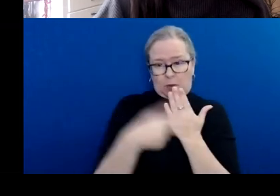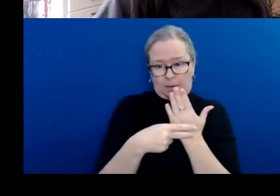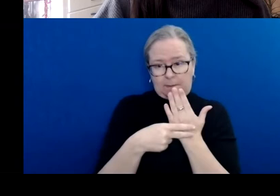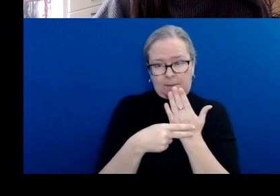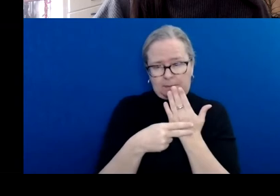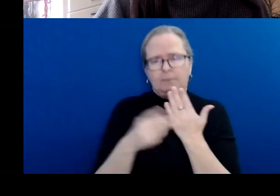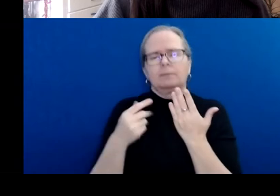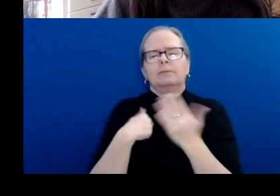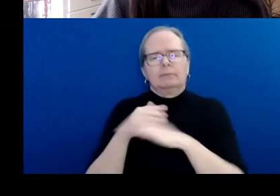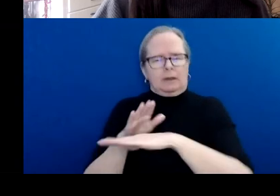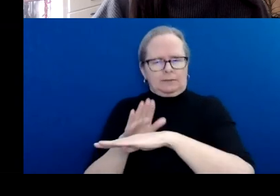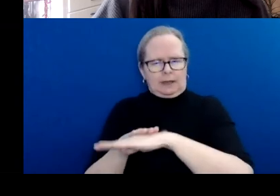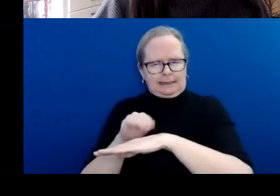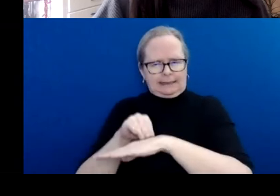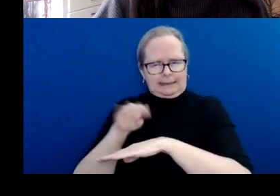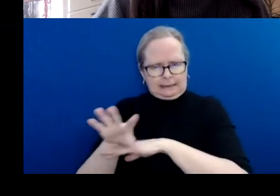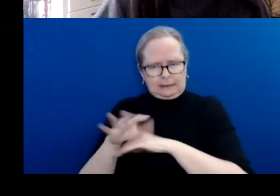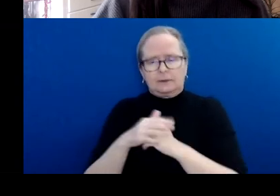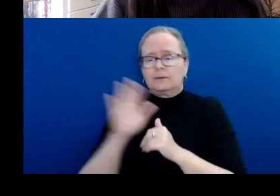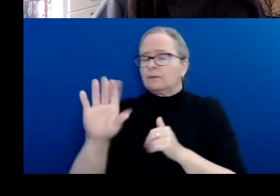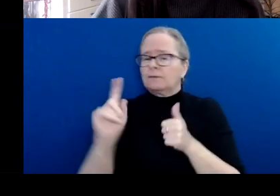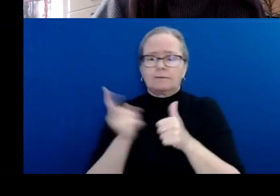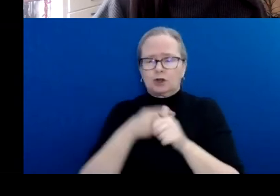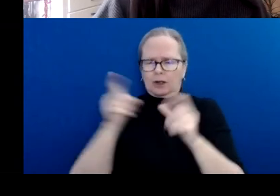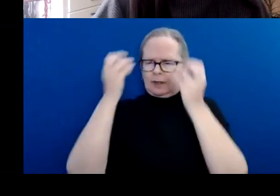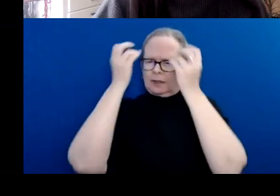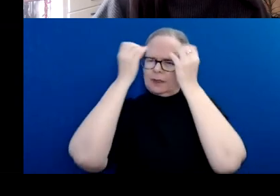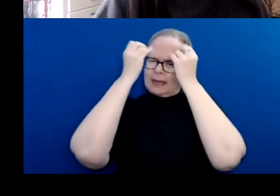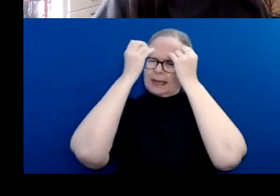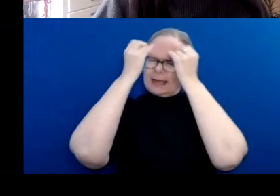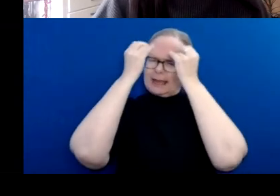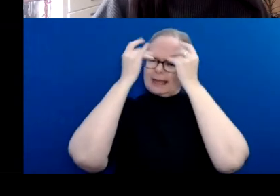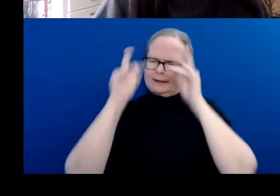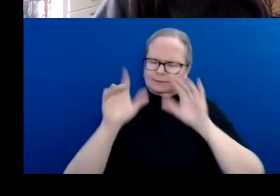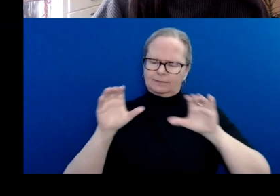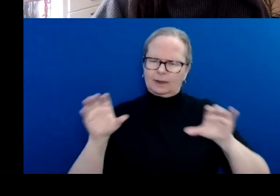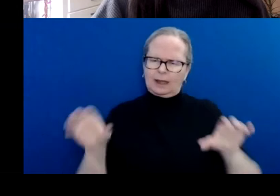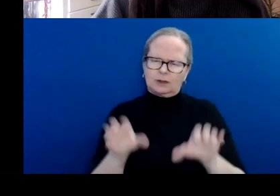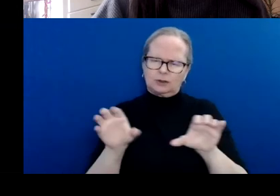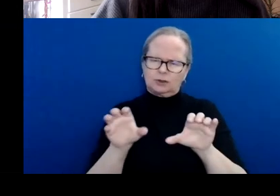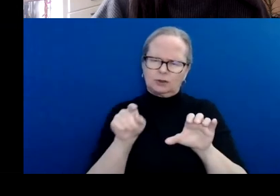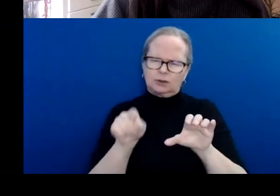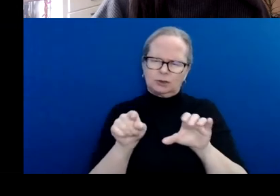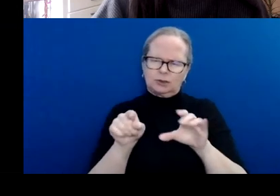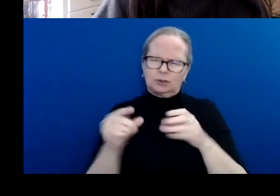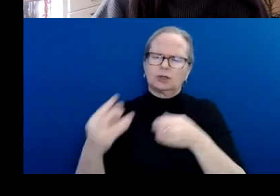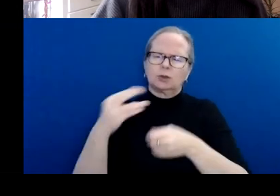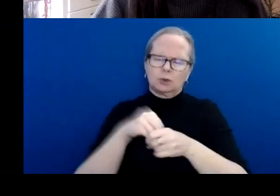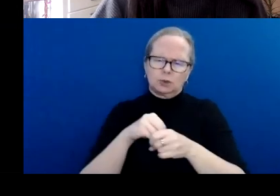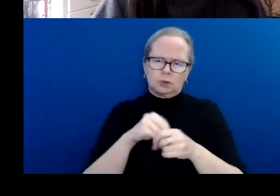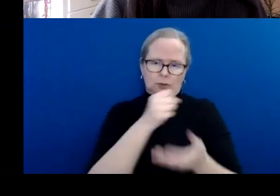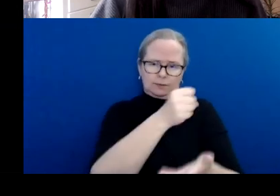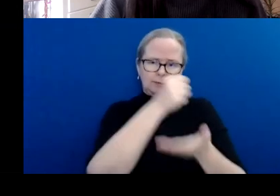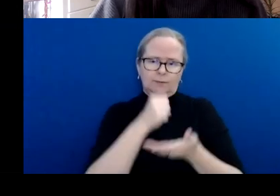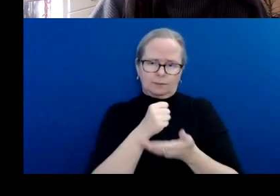or activity might fall within the general range of the grant program. And budget for what you realistically